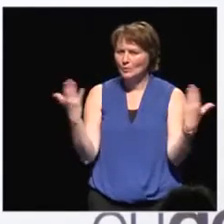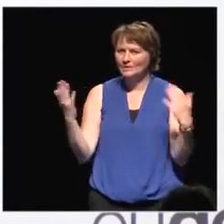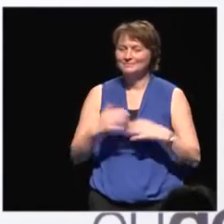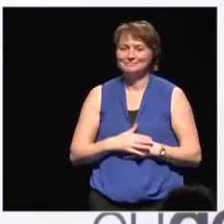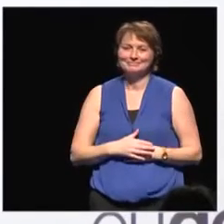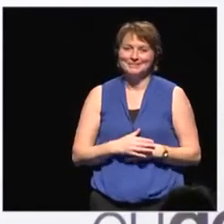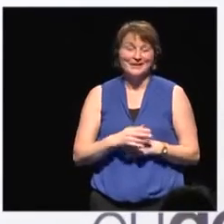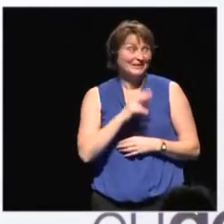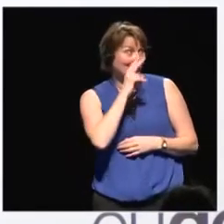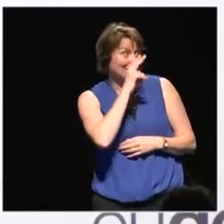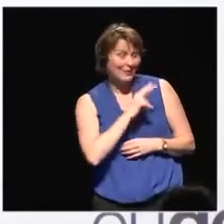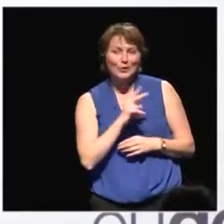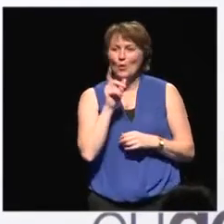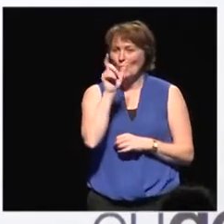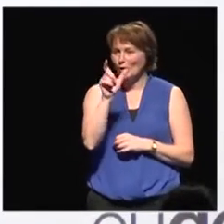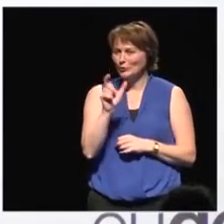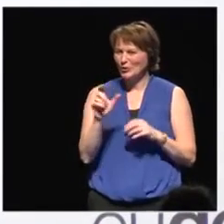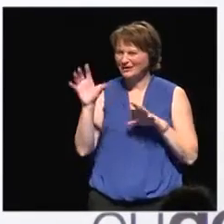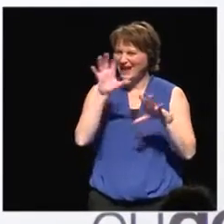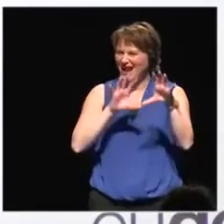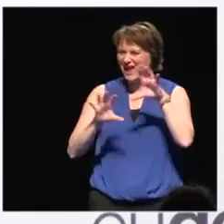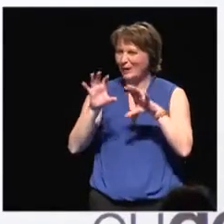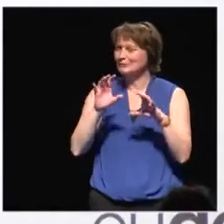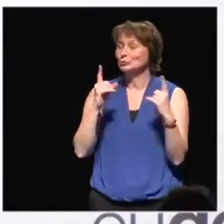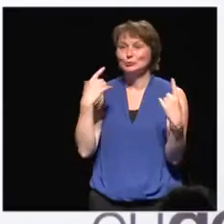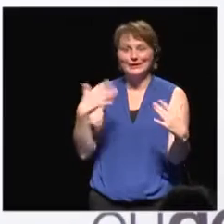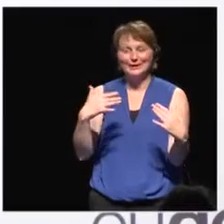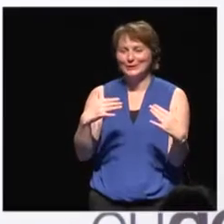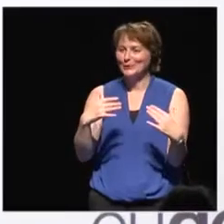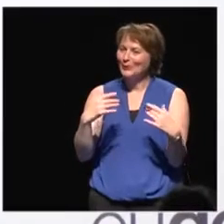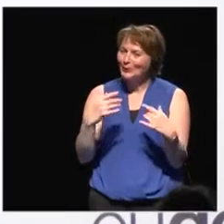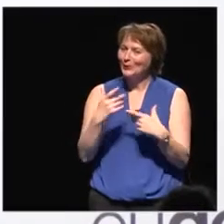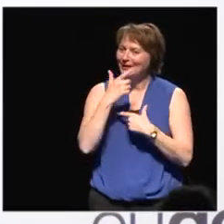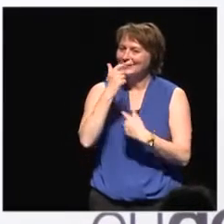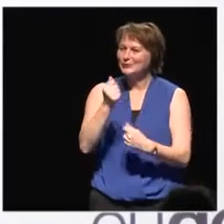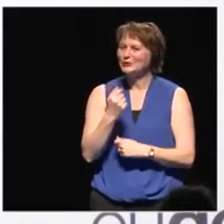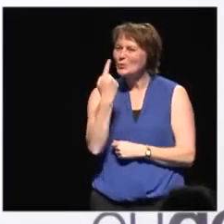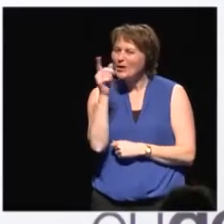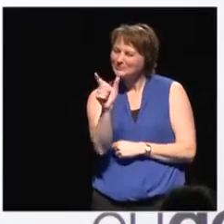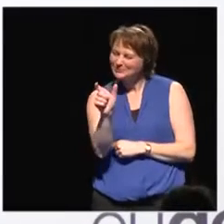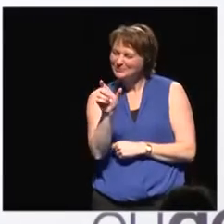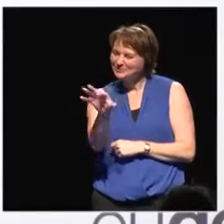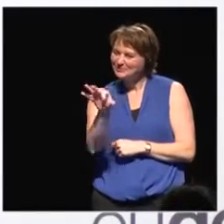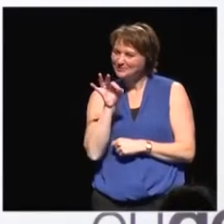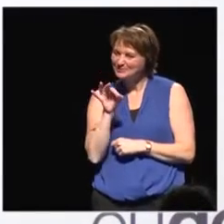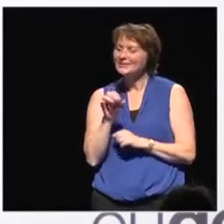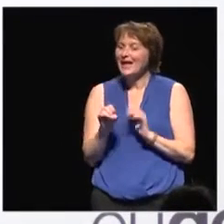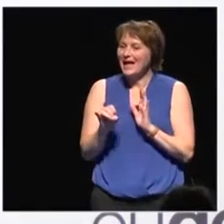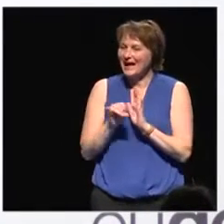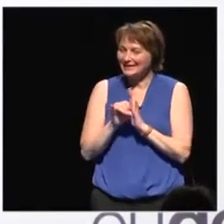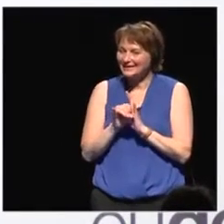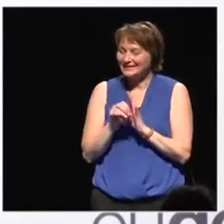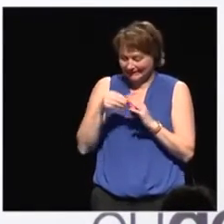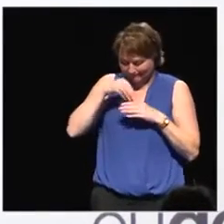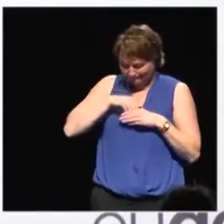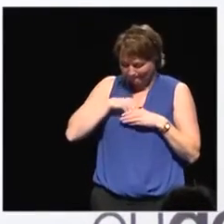words because there seems to be some convergence. I'm going to take identity, talk a little bit about, and then I'm going to bring democracy and bring in a